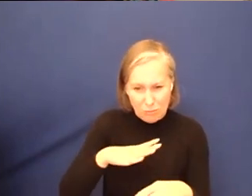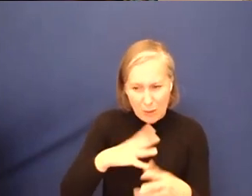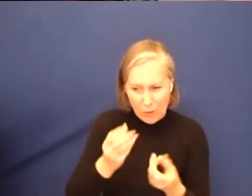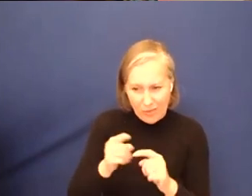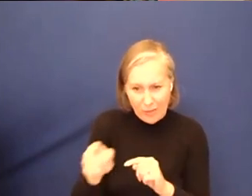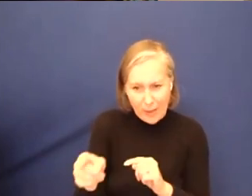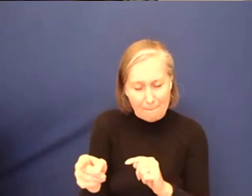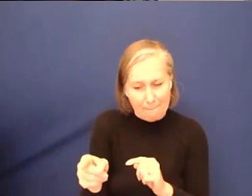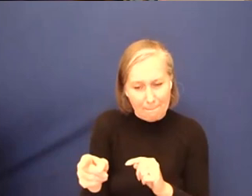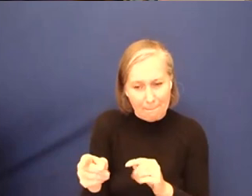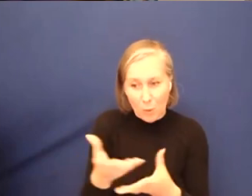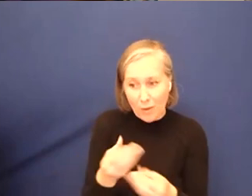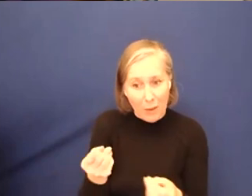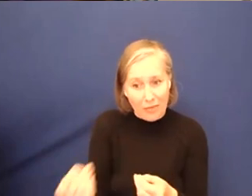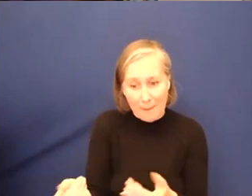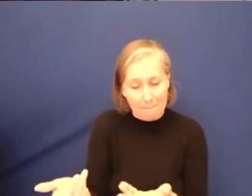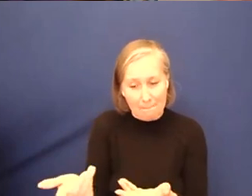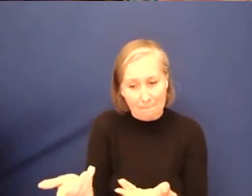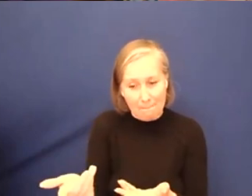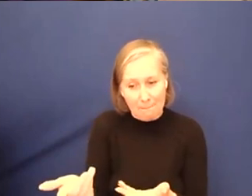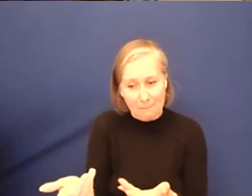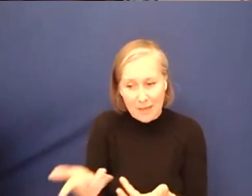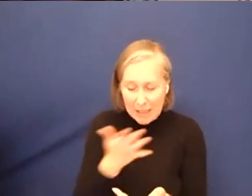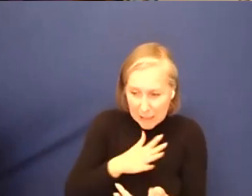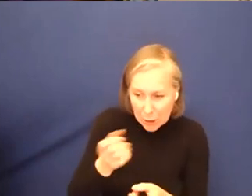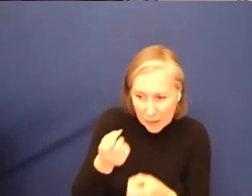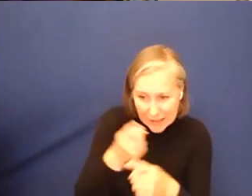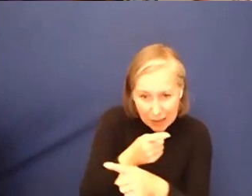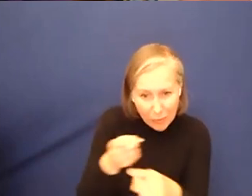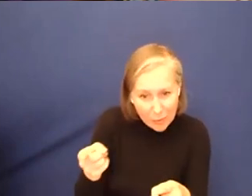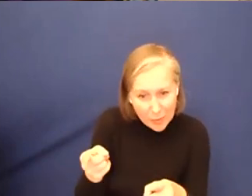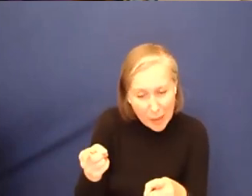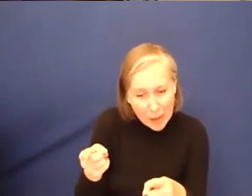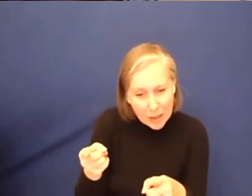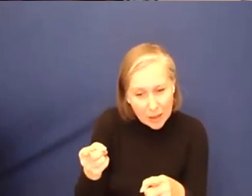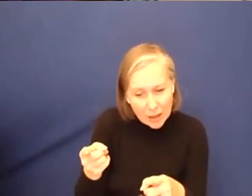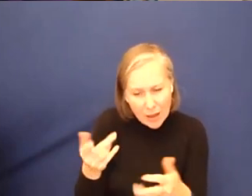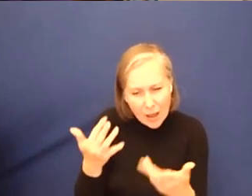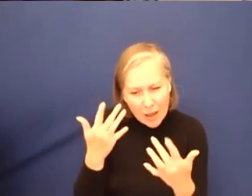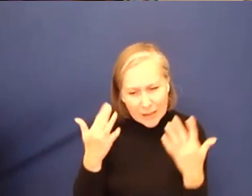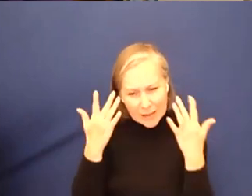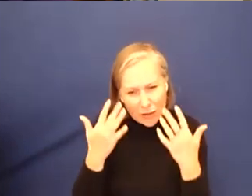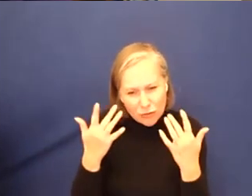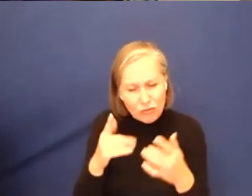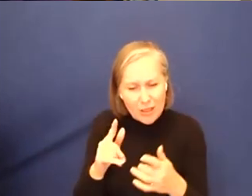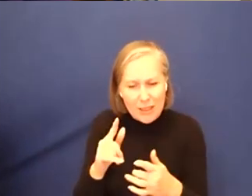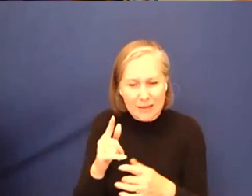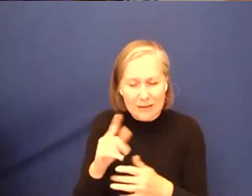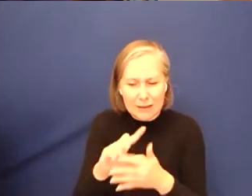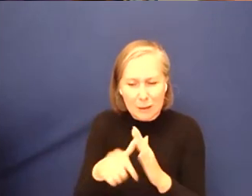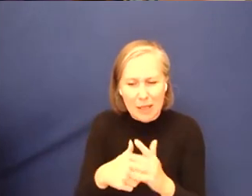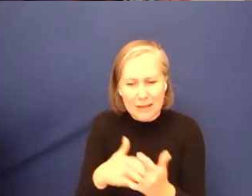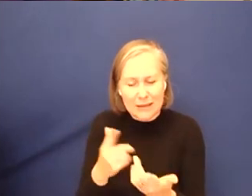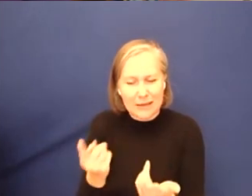assessment without them, because we need to understand what someone who has a sensory disability needs, someone who has